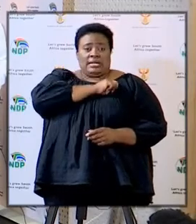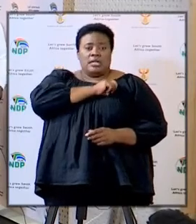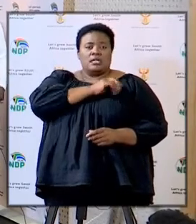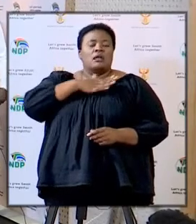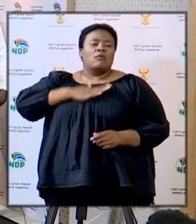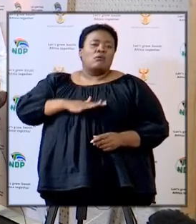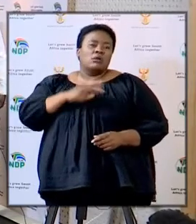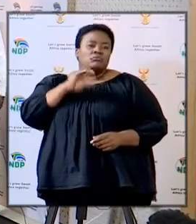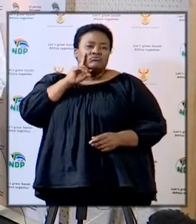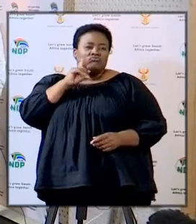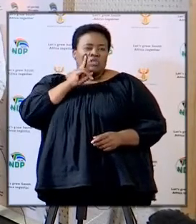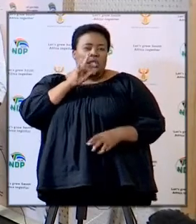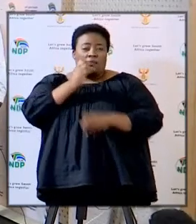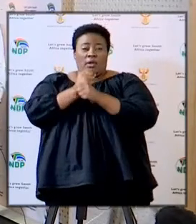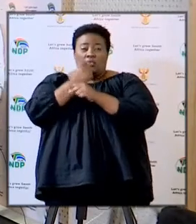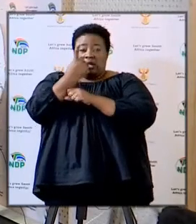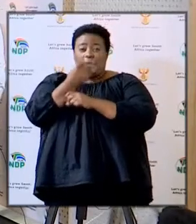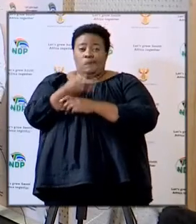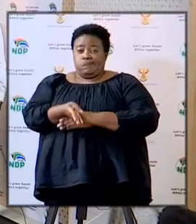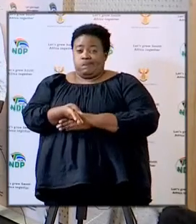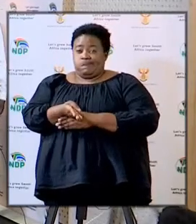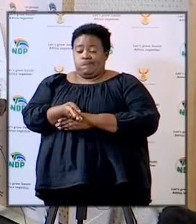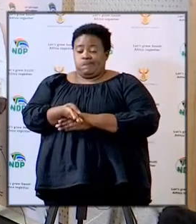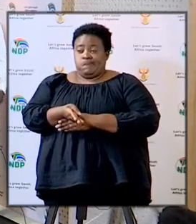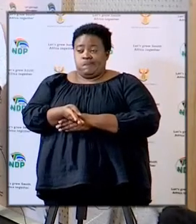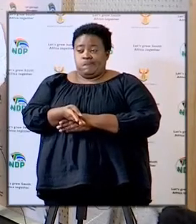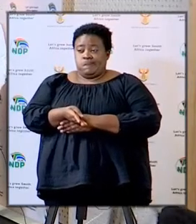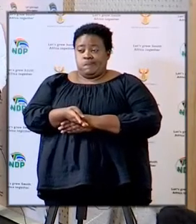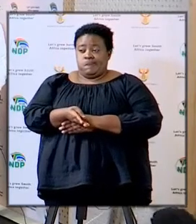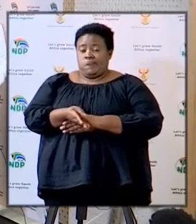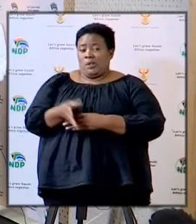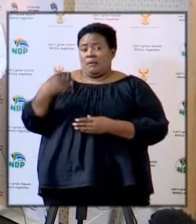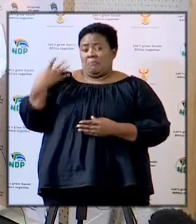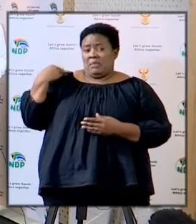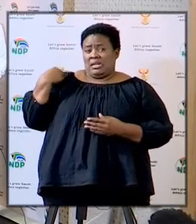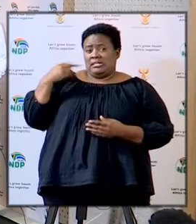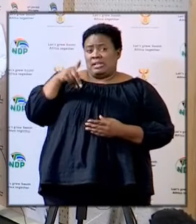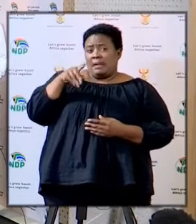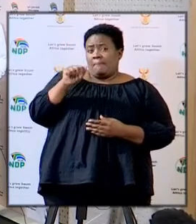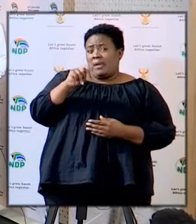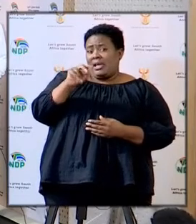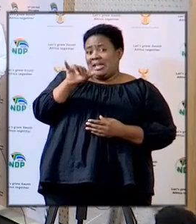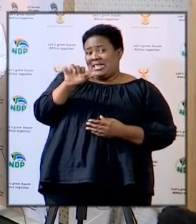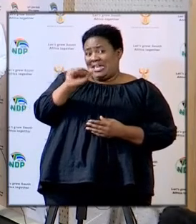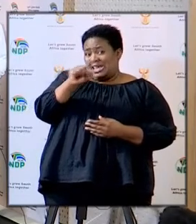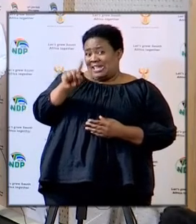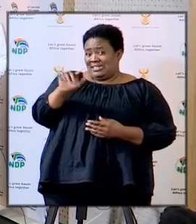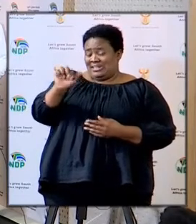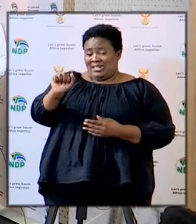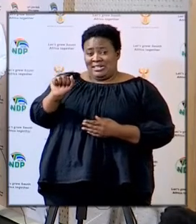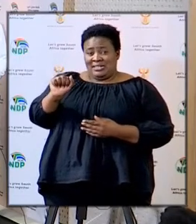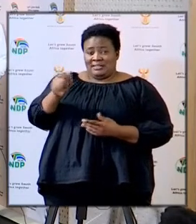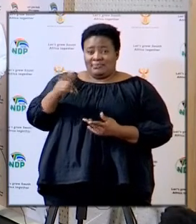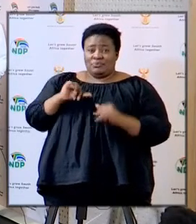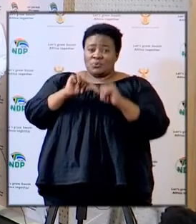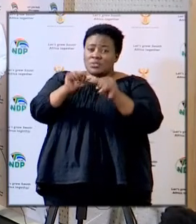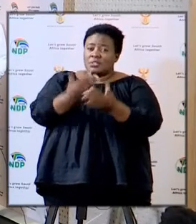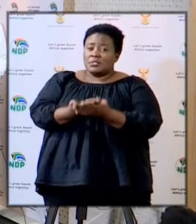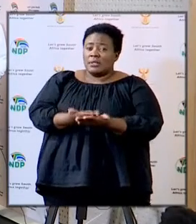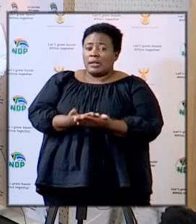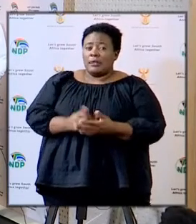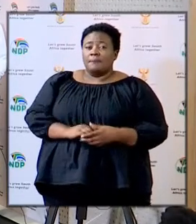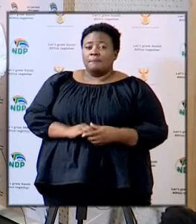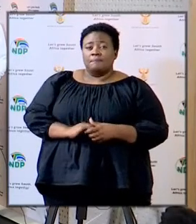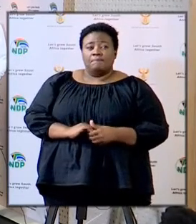KZN I just want to check if how thing is there Minister Wanyaza you can go ahead Wanyaza you can go ahead